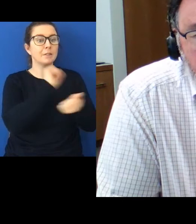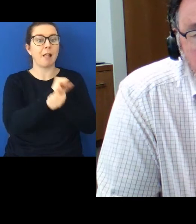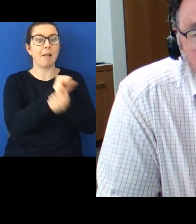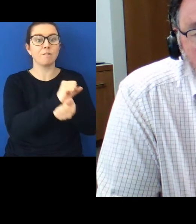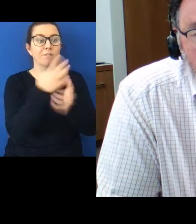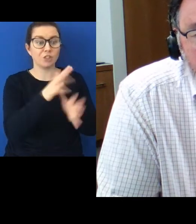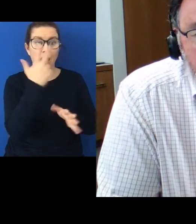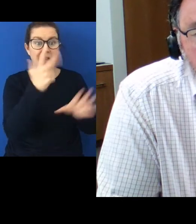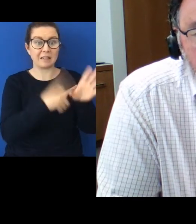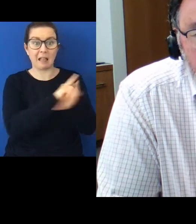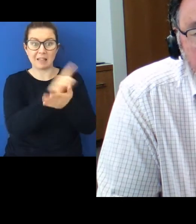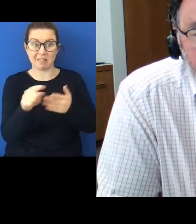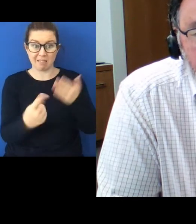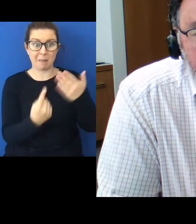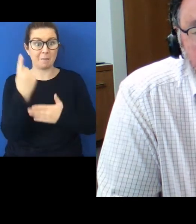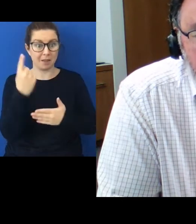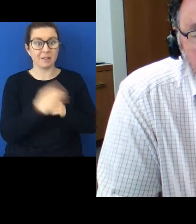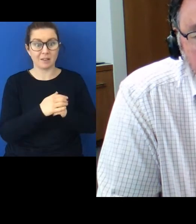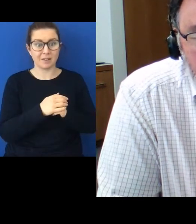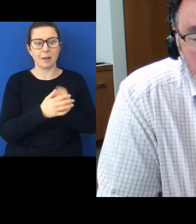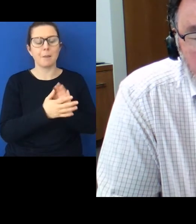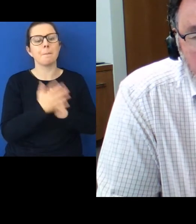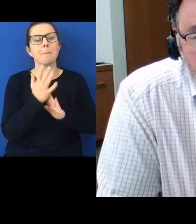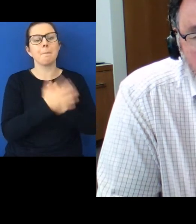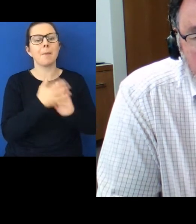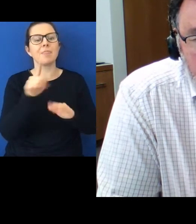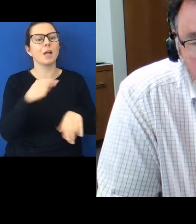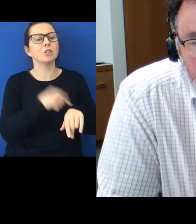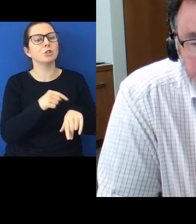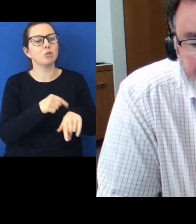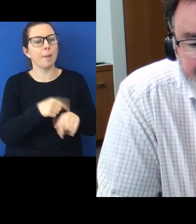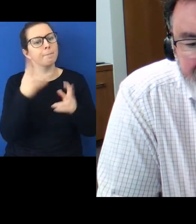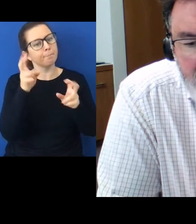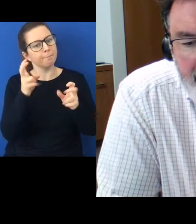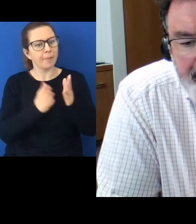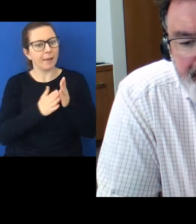So, it would have been seen as enlightened for its time.